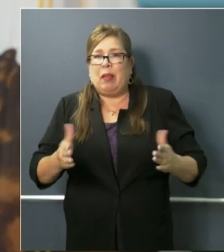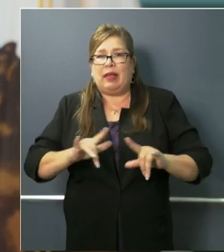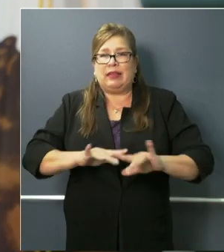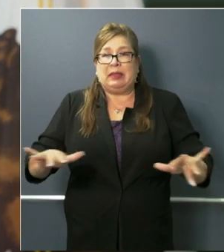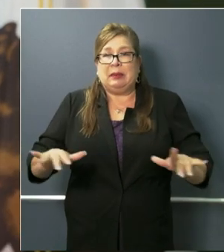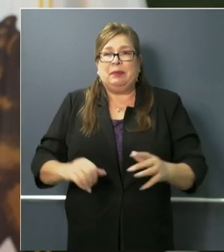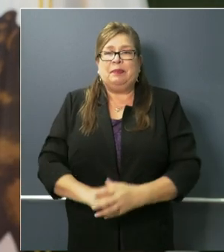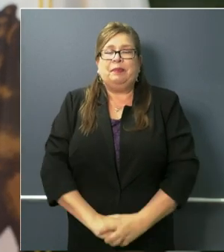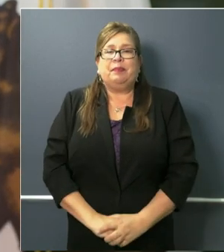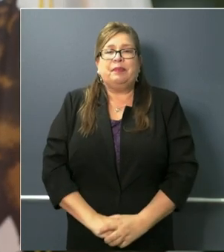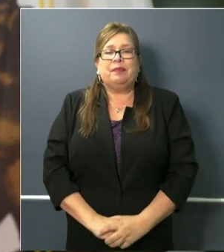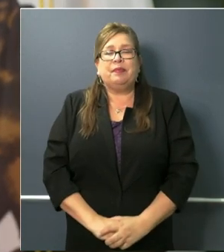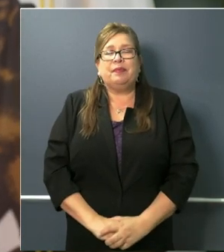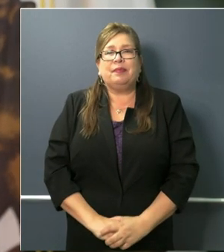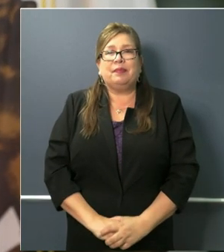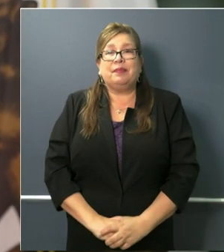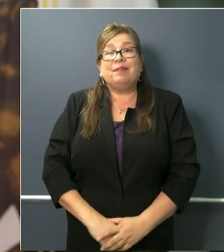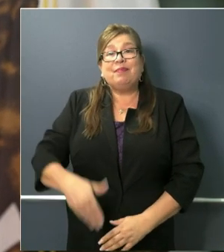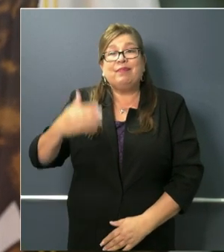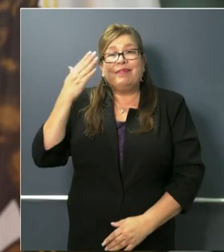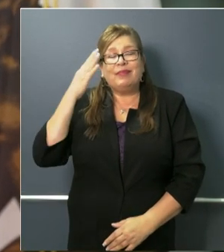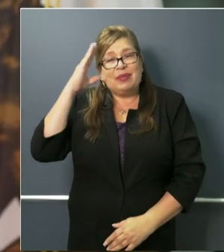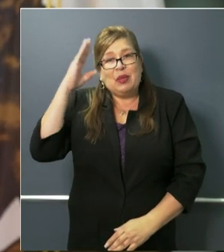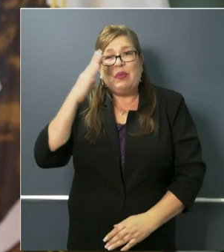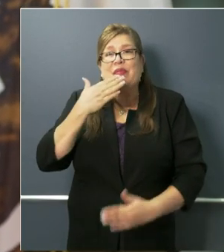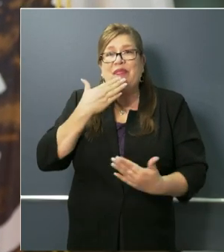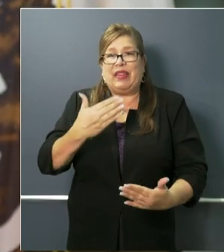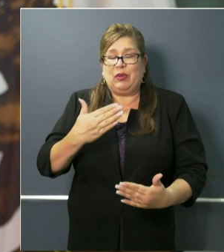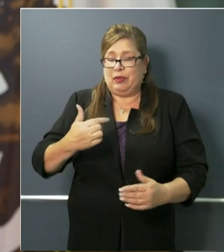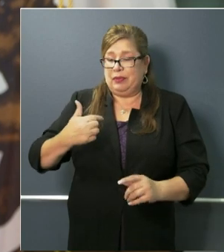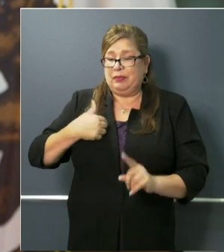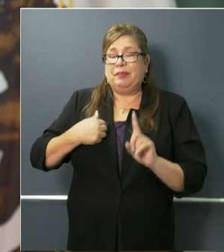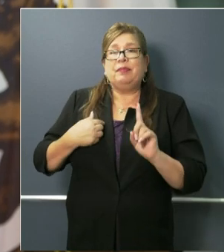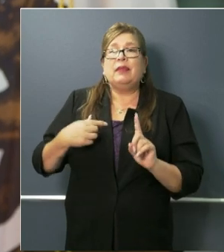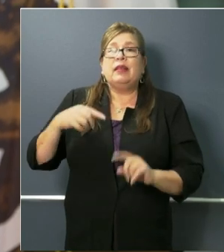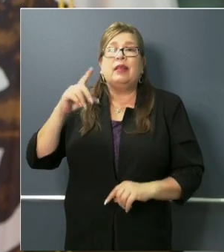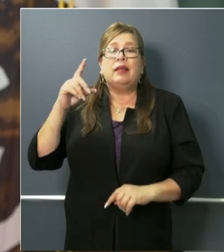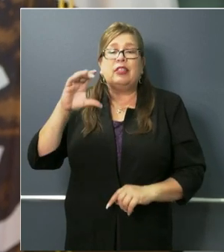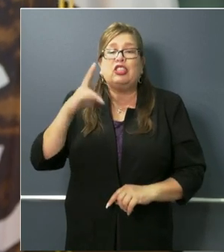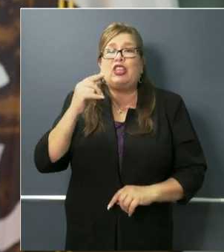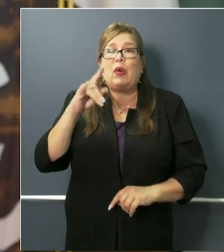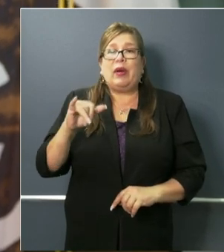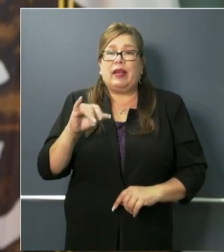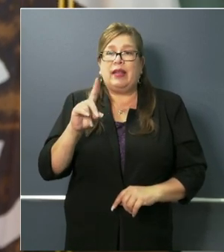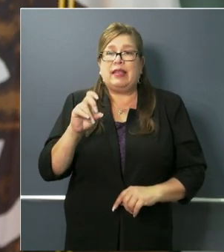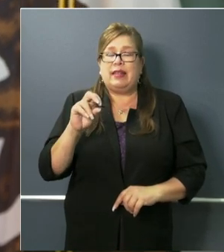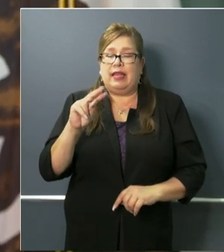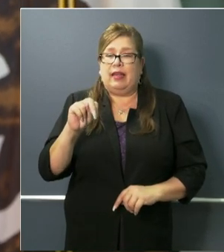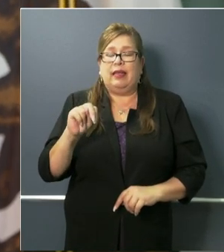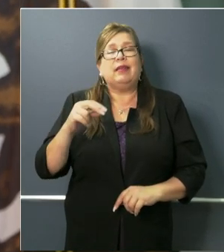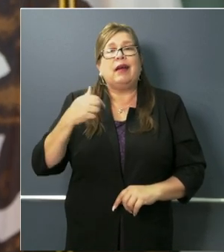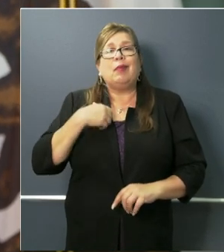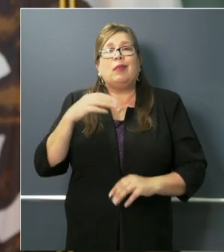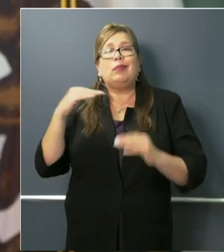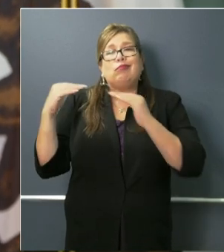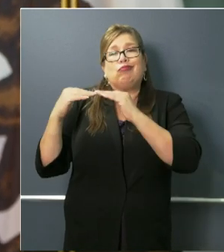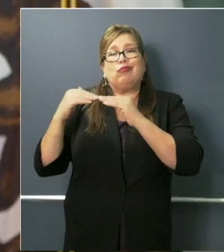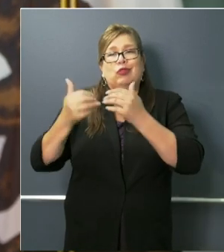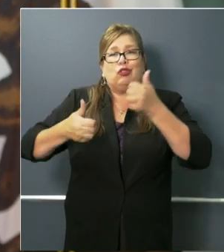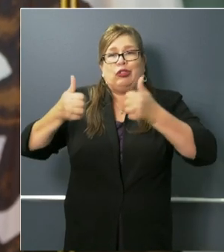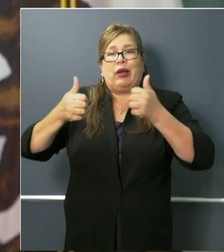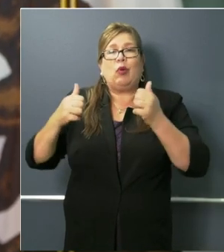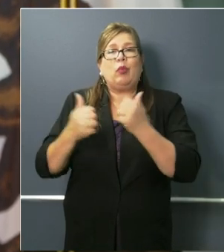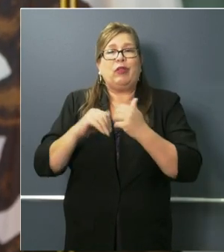Thank you, Governor. I'm Dr. Charity Dean. I'm the co-chair of California's new testing task force. What we hope to accomplish is to